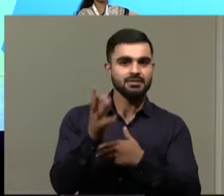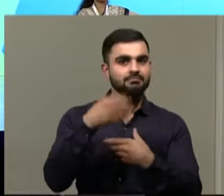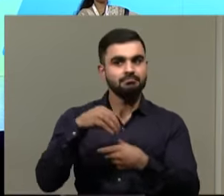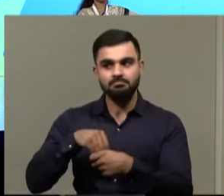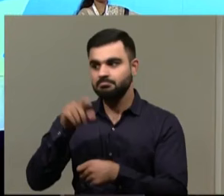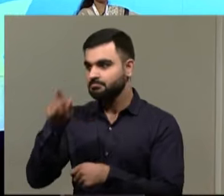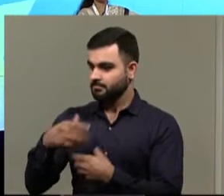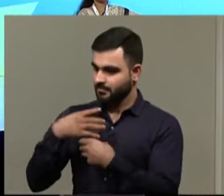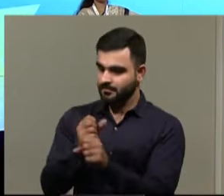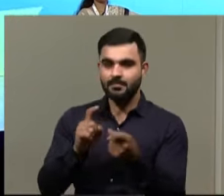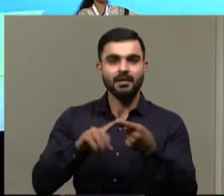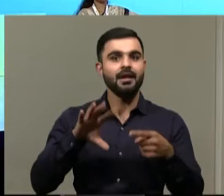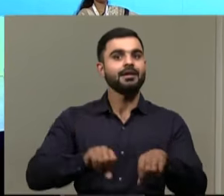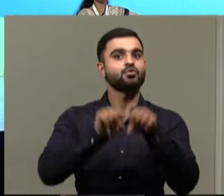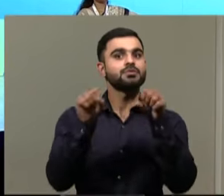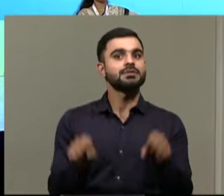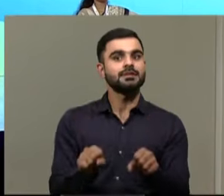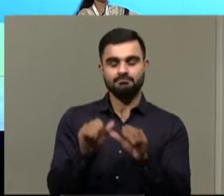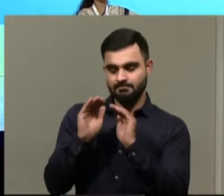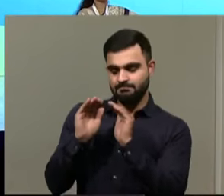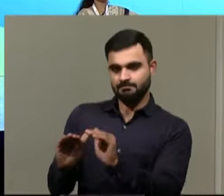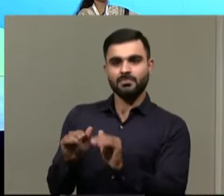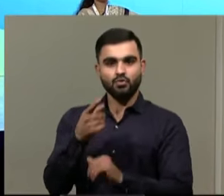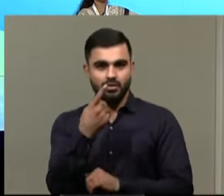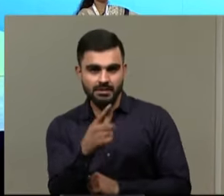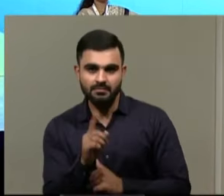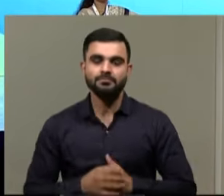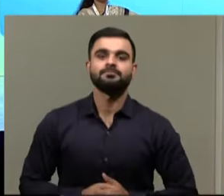how can you create an ecosystem which supports that? Right. I'm... I'm... I'm...